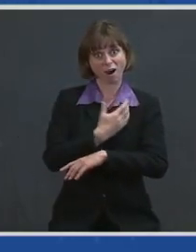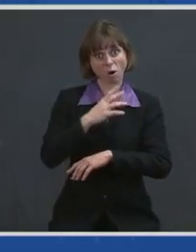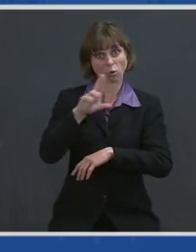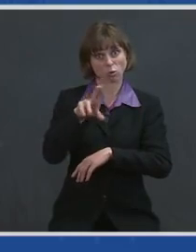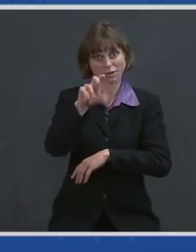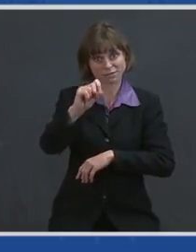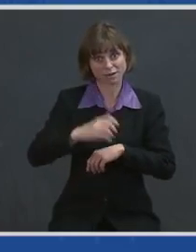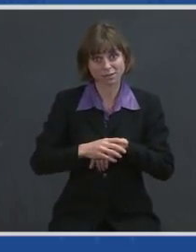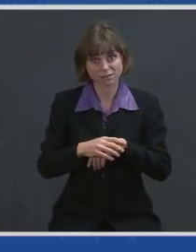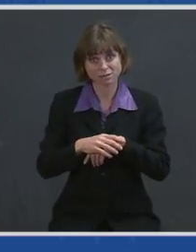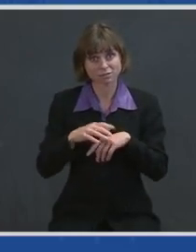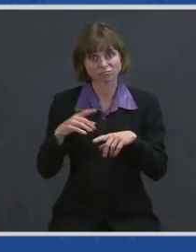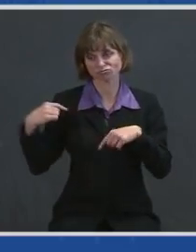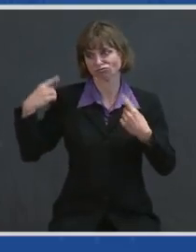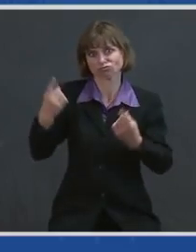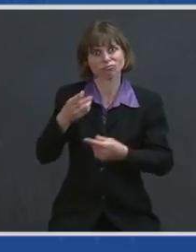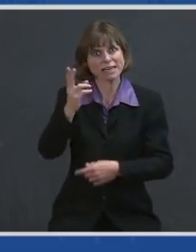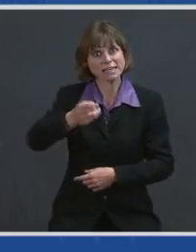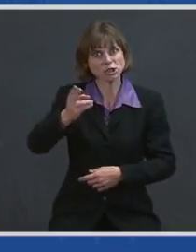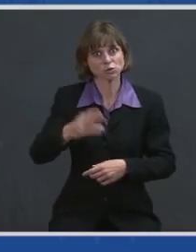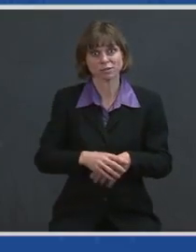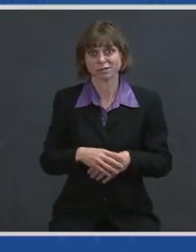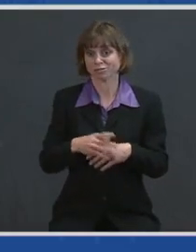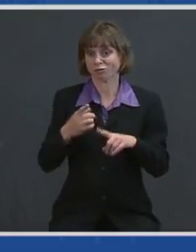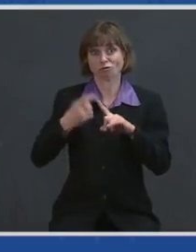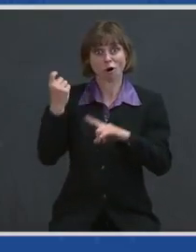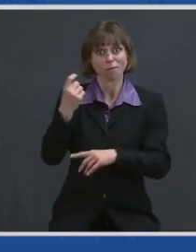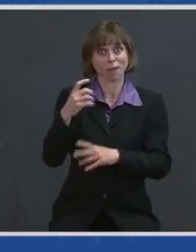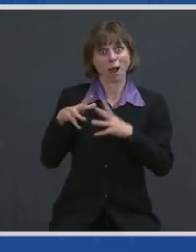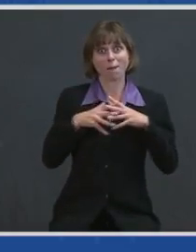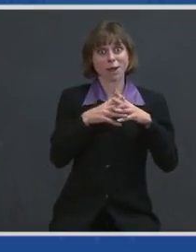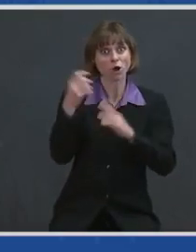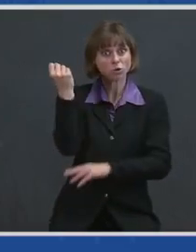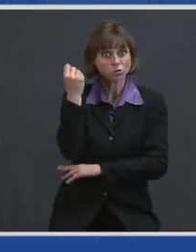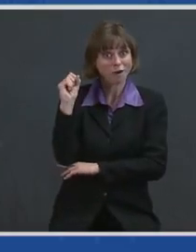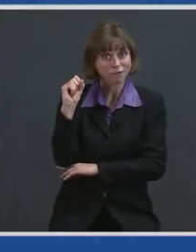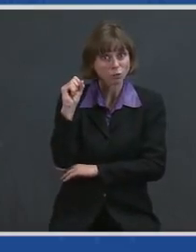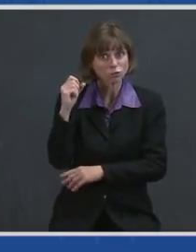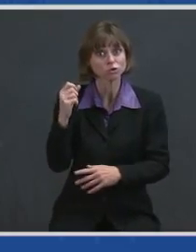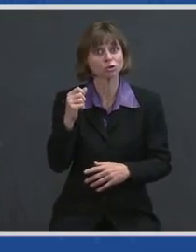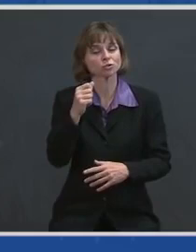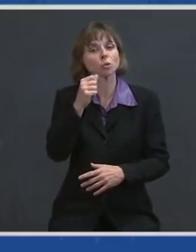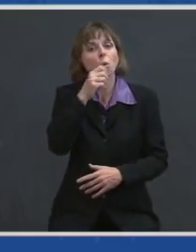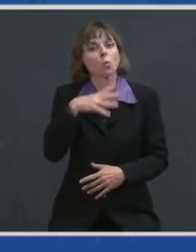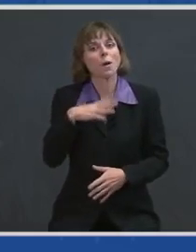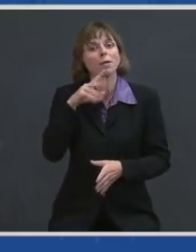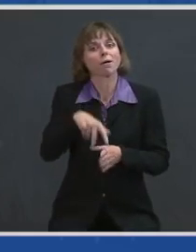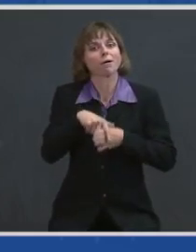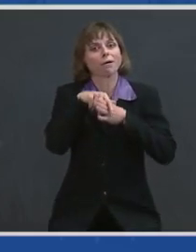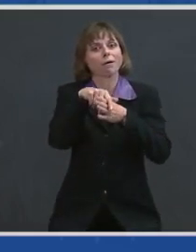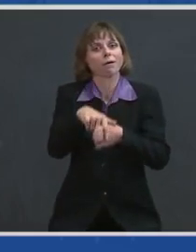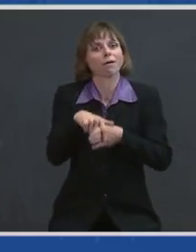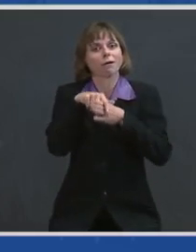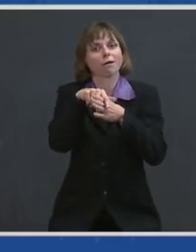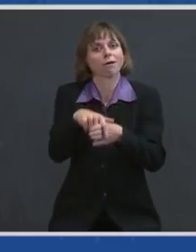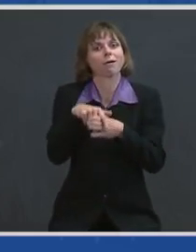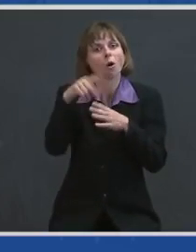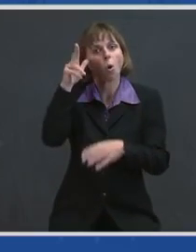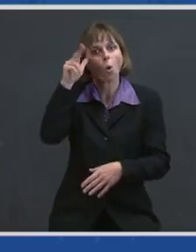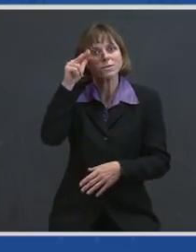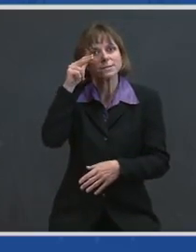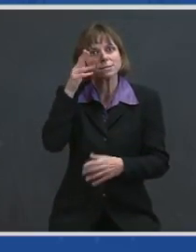history. During the American Revolution, women rode horseback through enemy territory